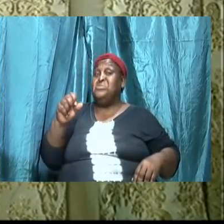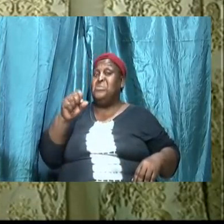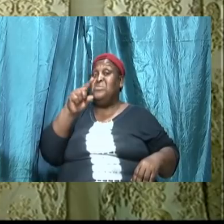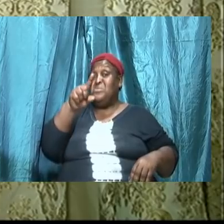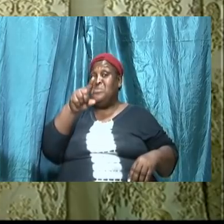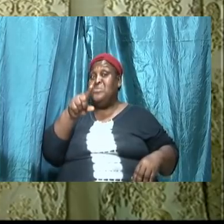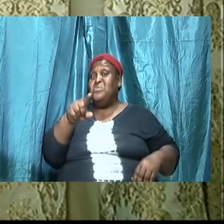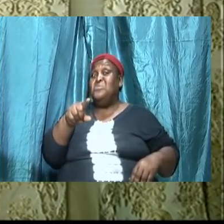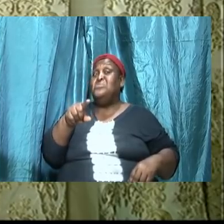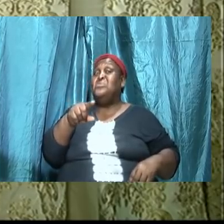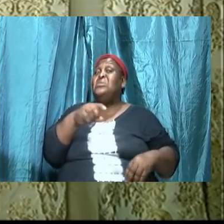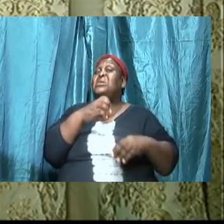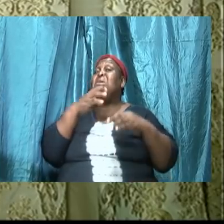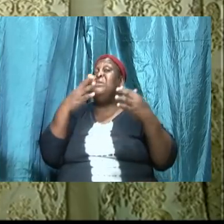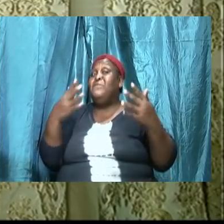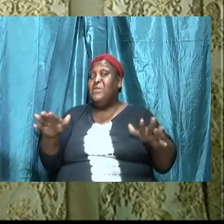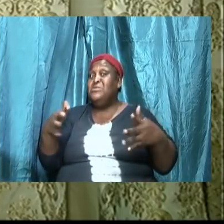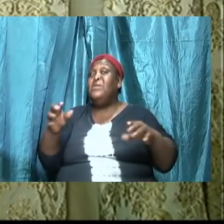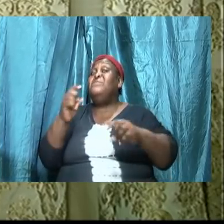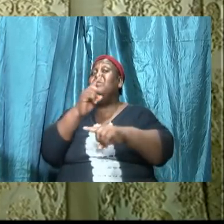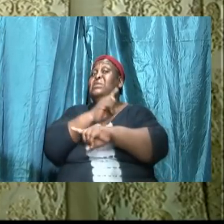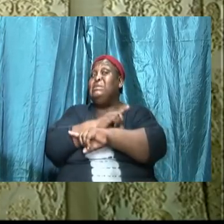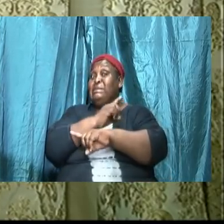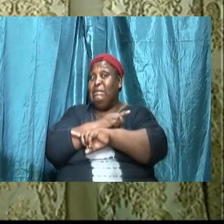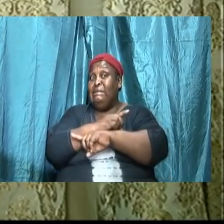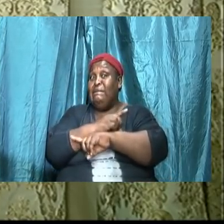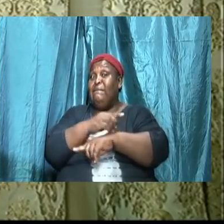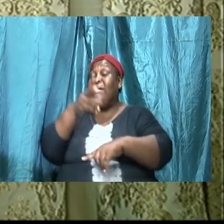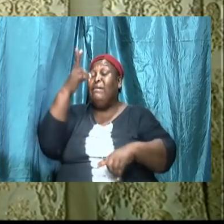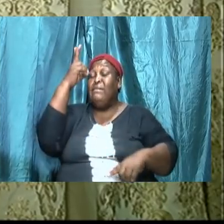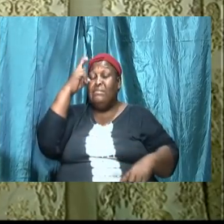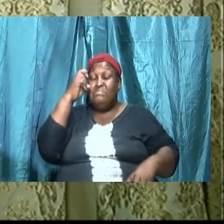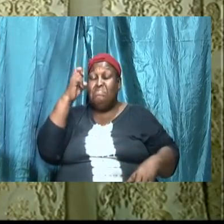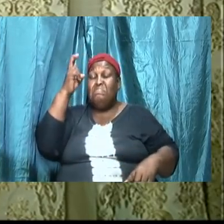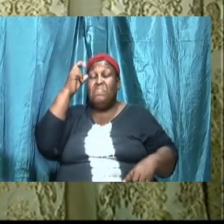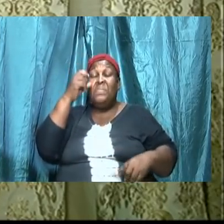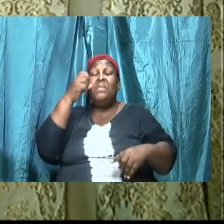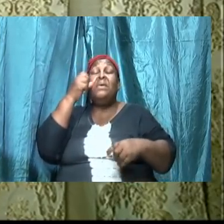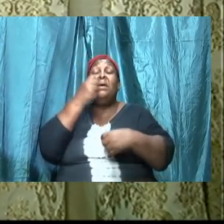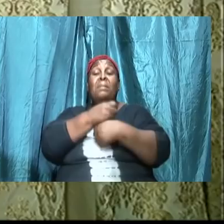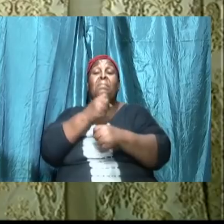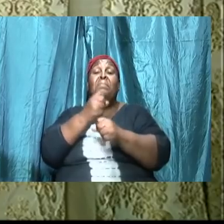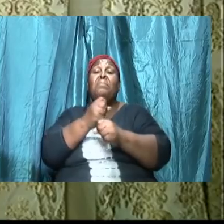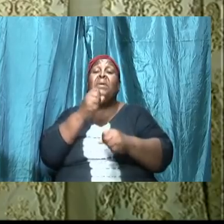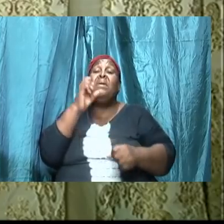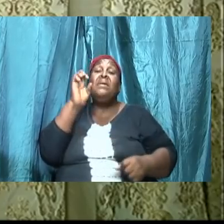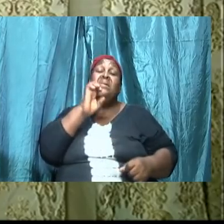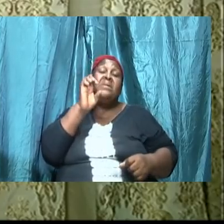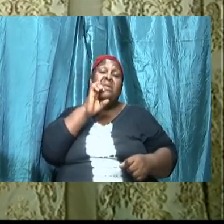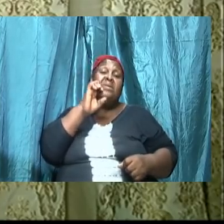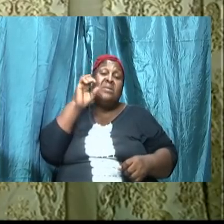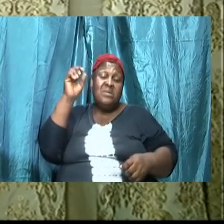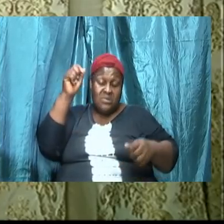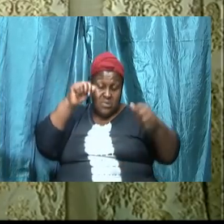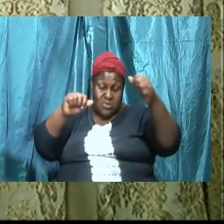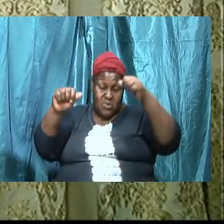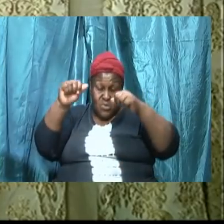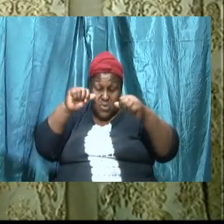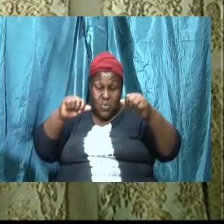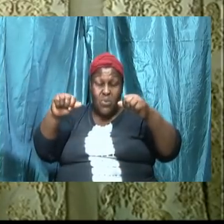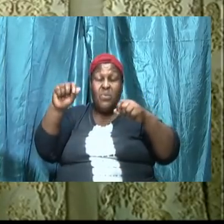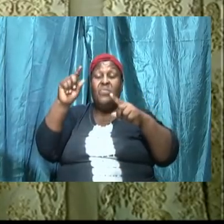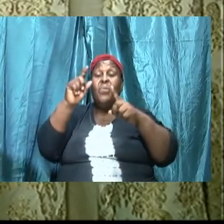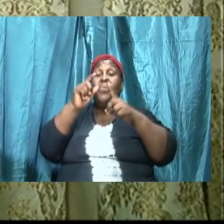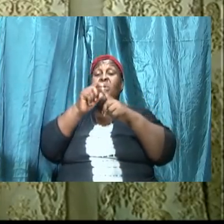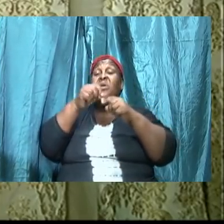trickery Satan caused Eve to doubt the word to believe